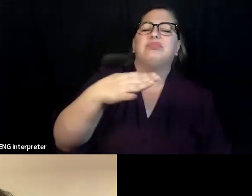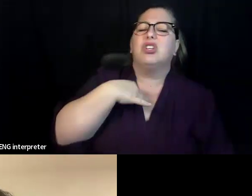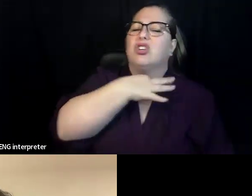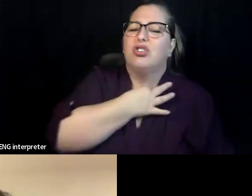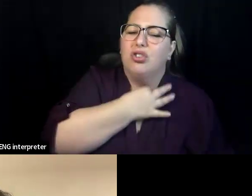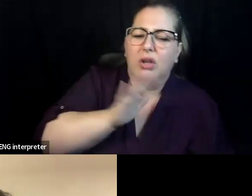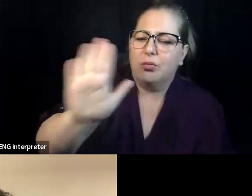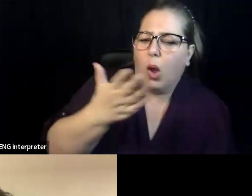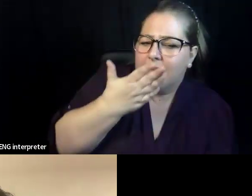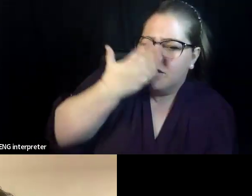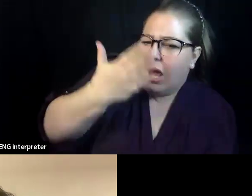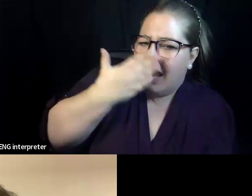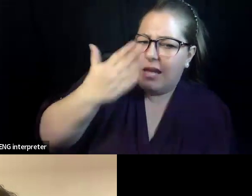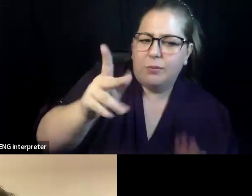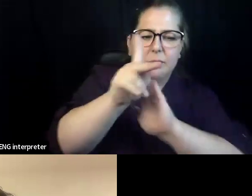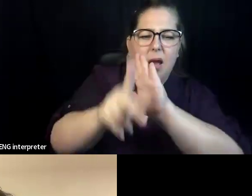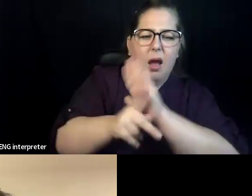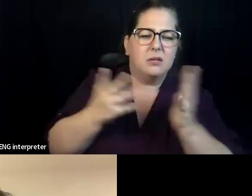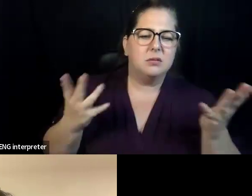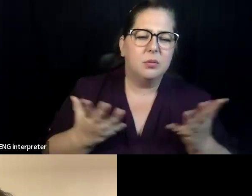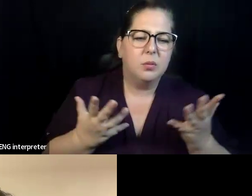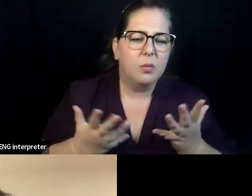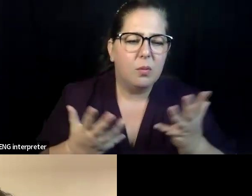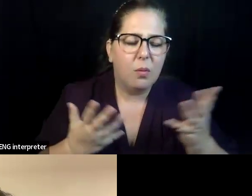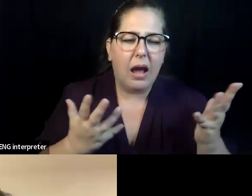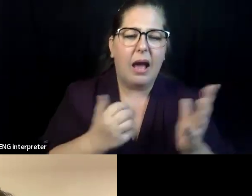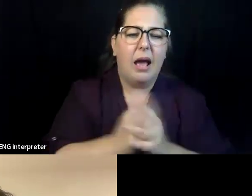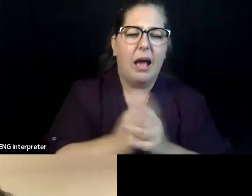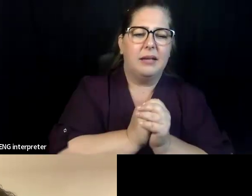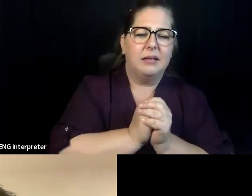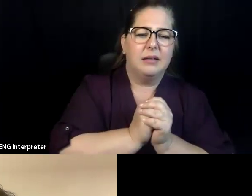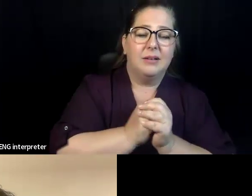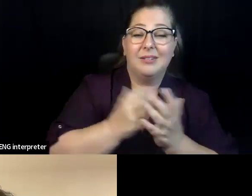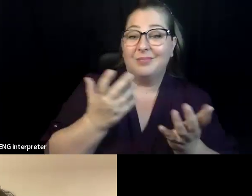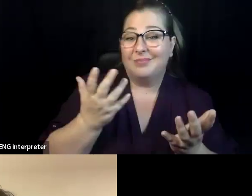just as controversial as masking or at least it's up there.